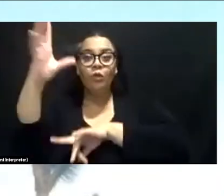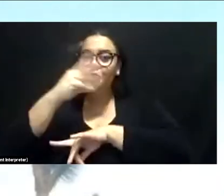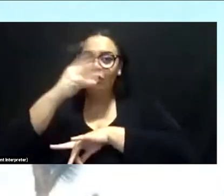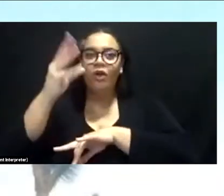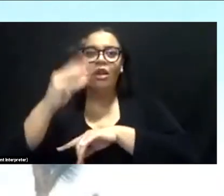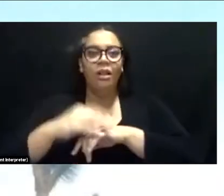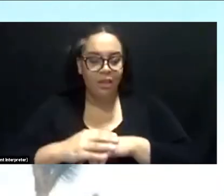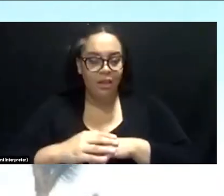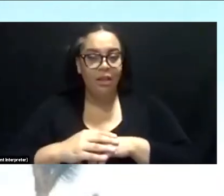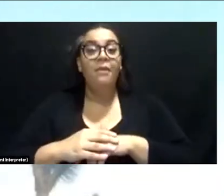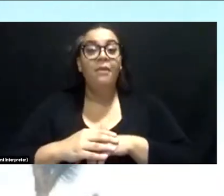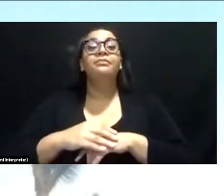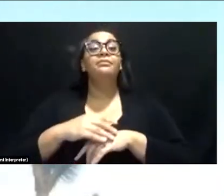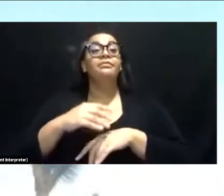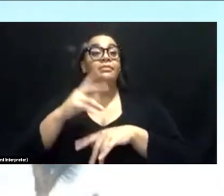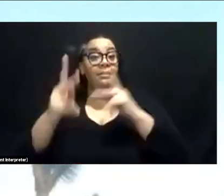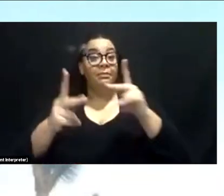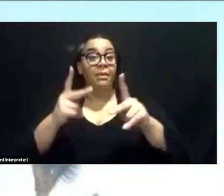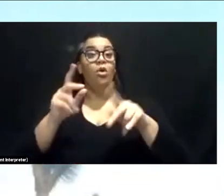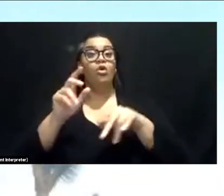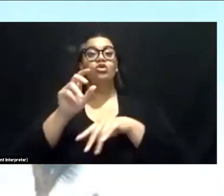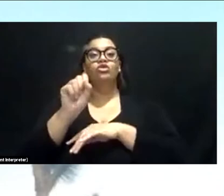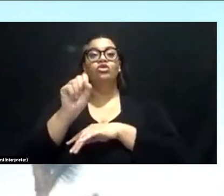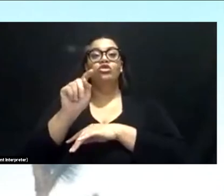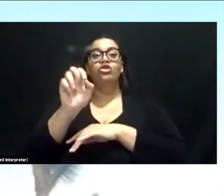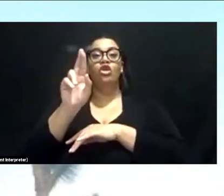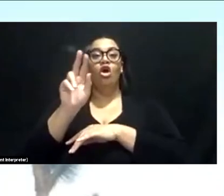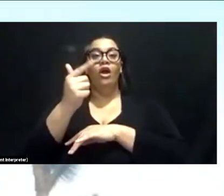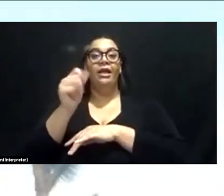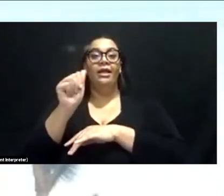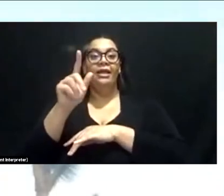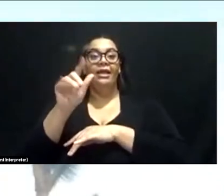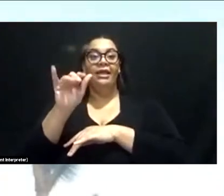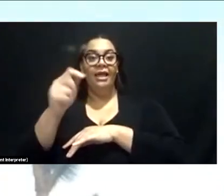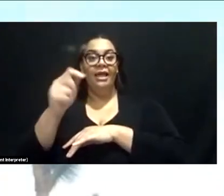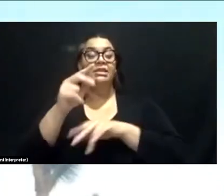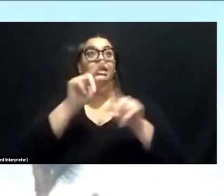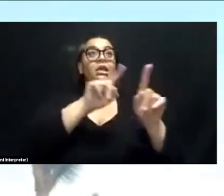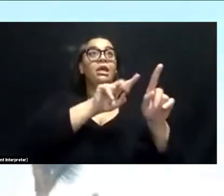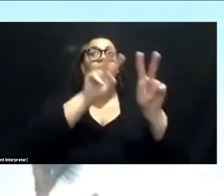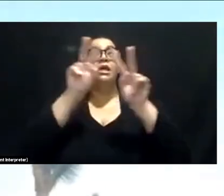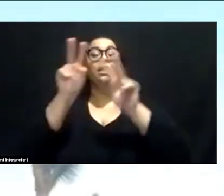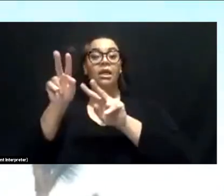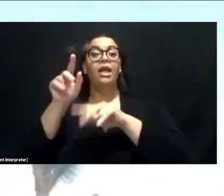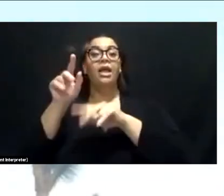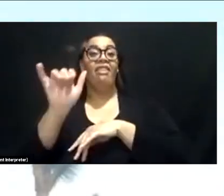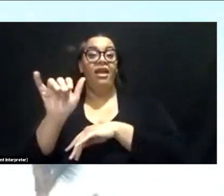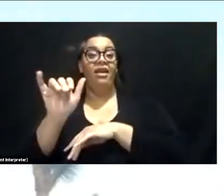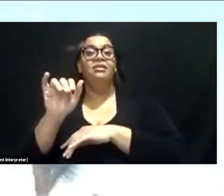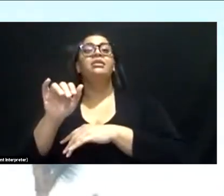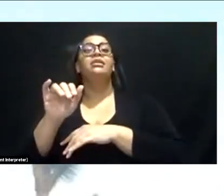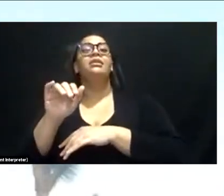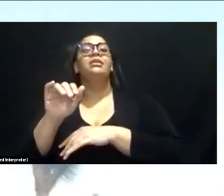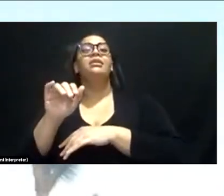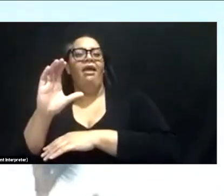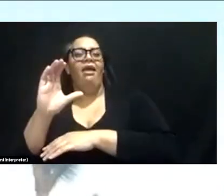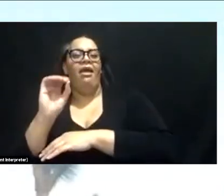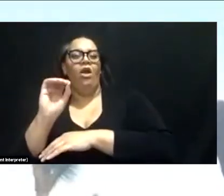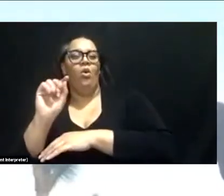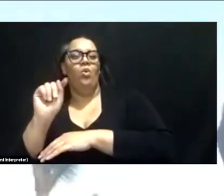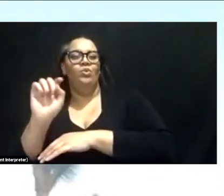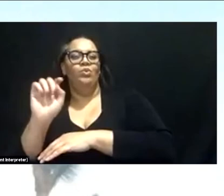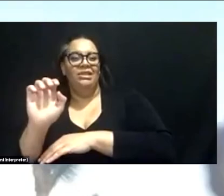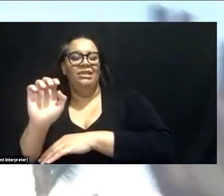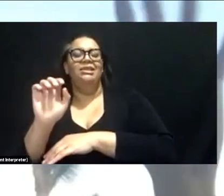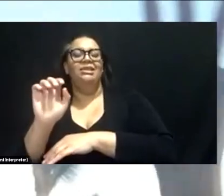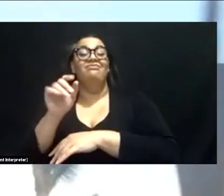stargazing is called echo T echo, like echo echo T is a big parking area. It's surrounded